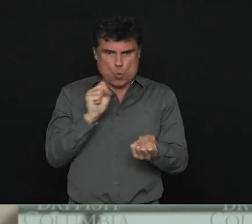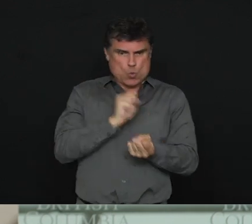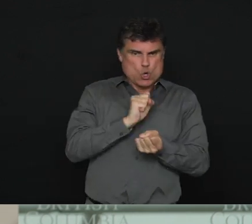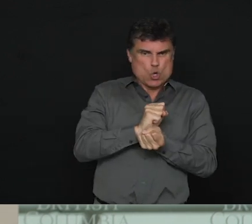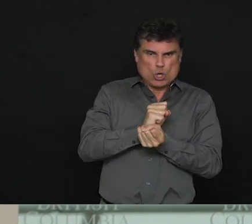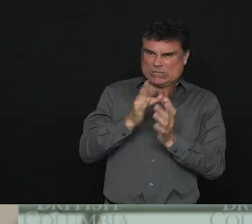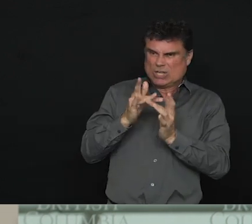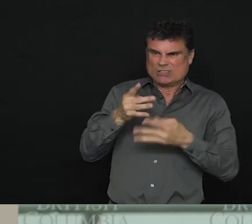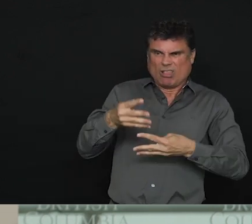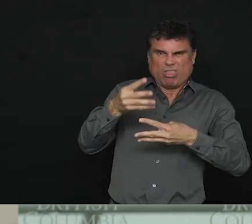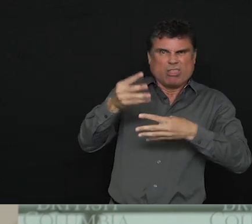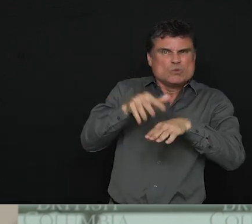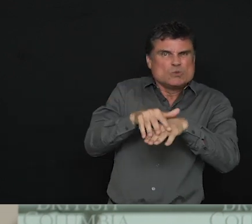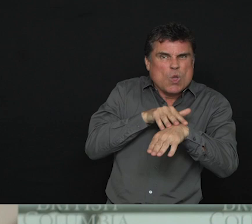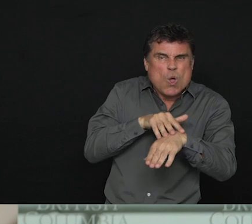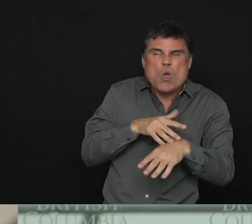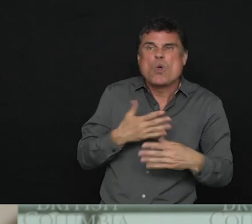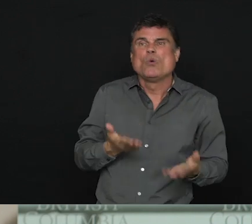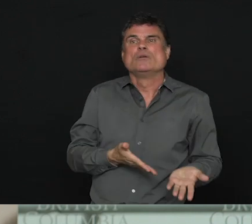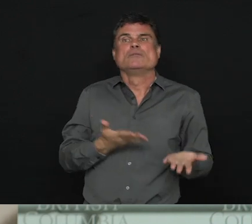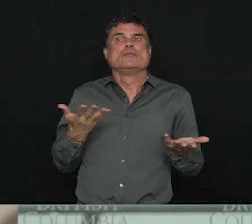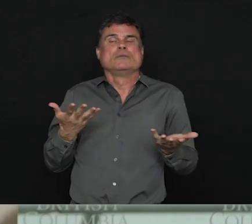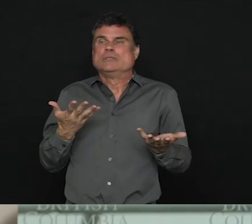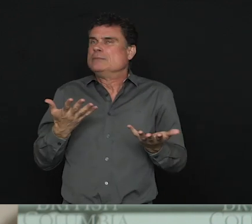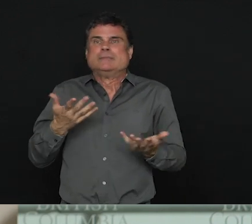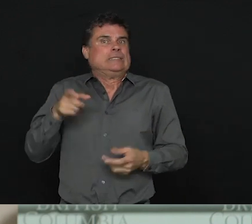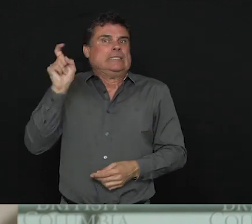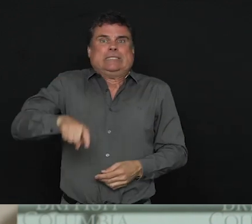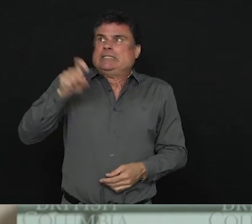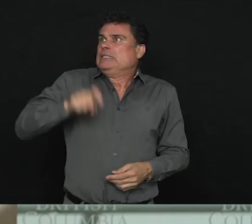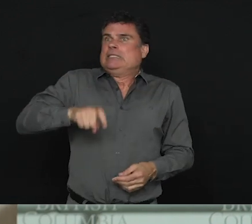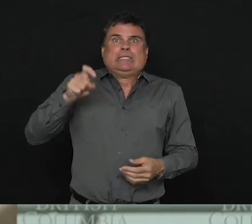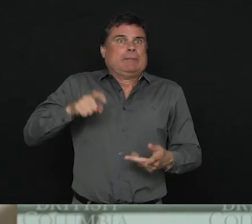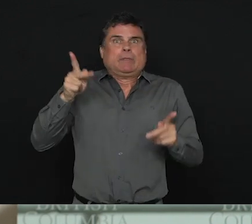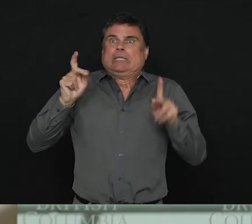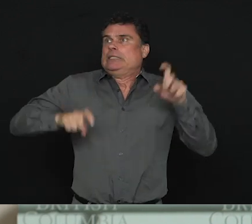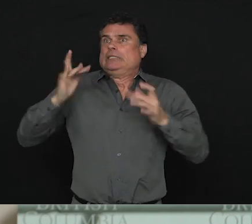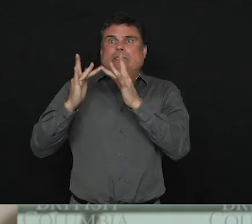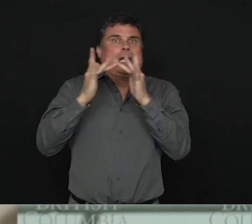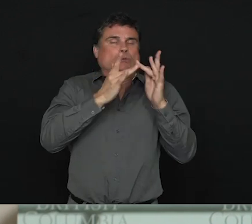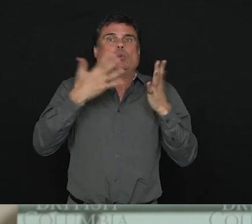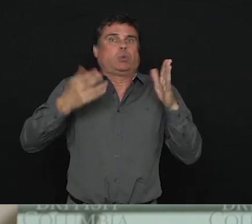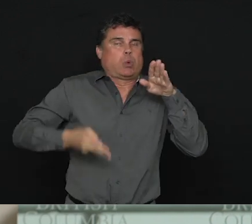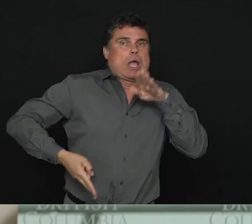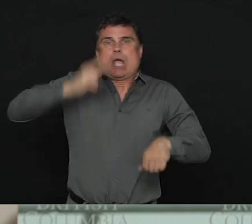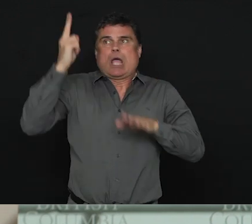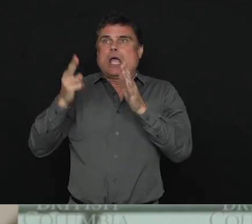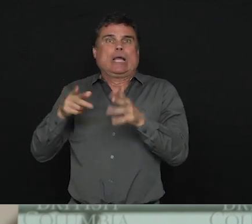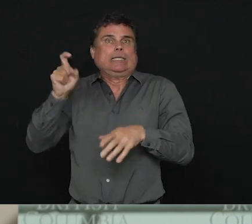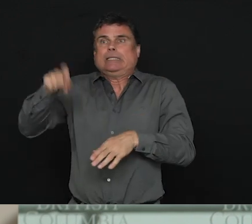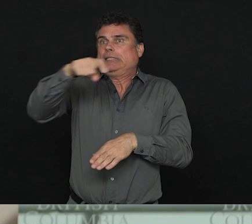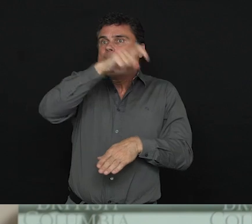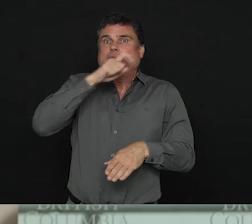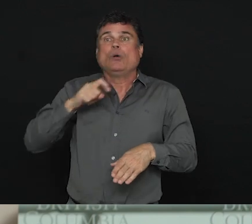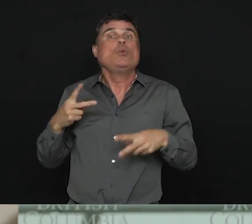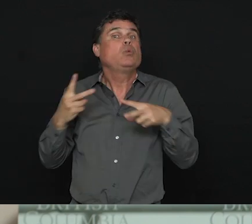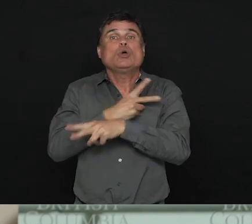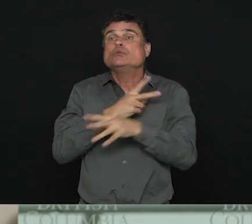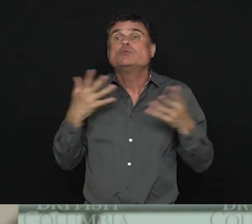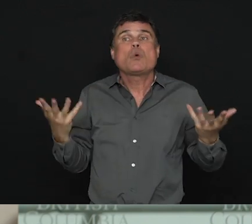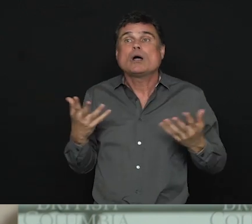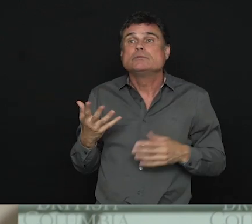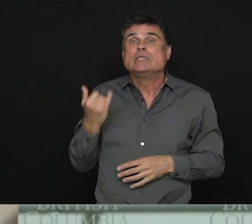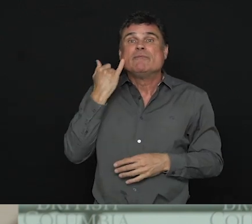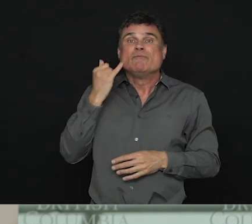are experiencing heavy demands. This can be especially true in rural, remote and indigenous communities where the